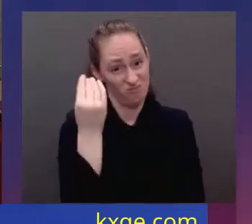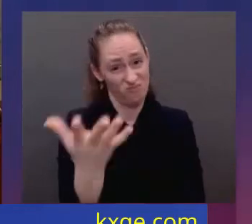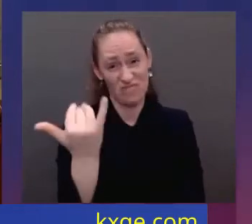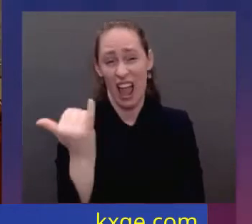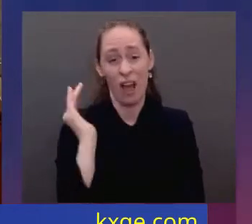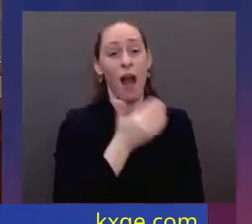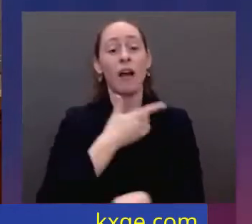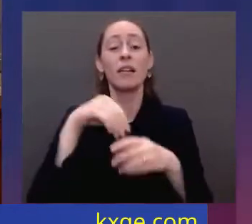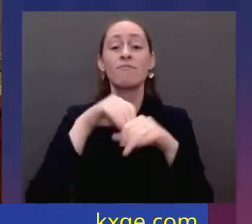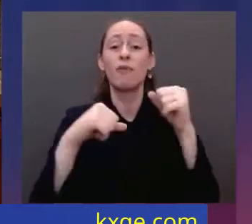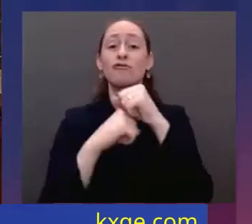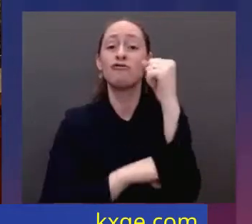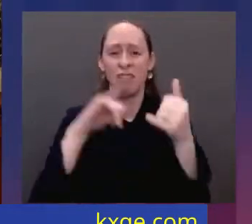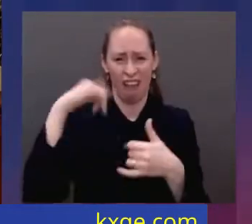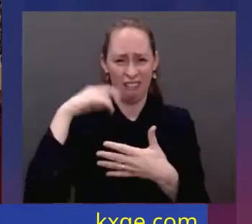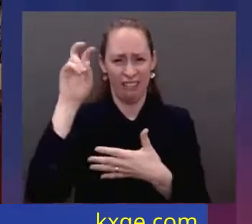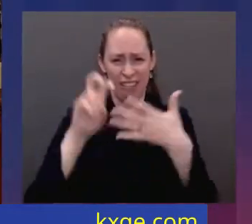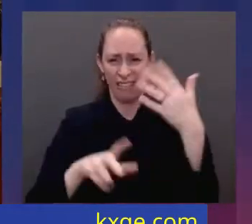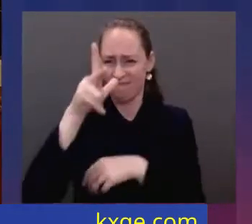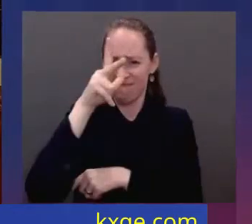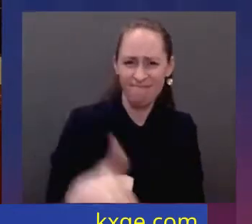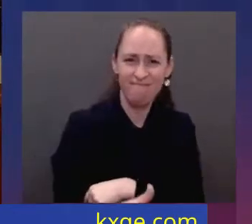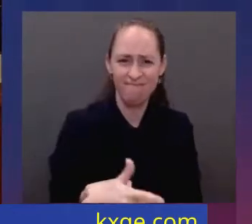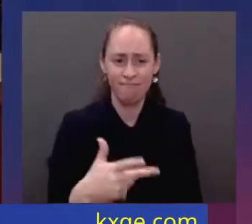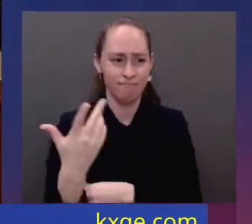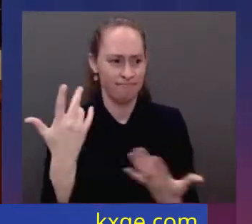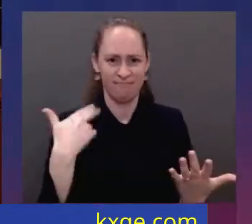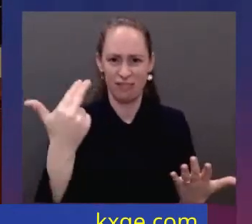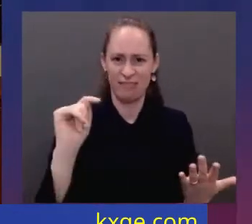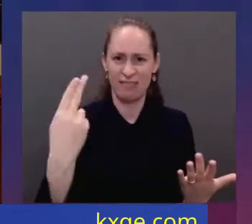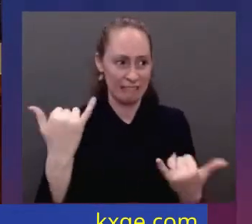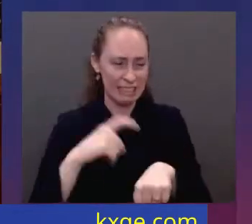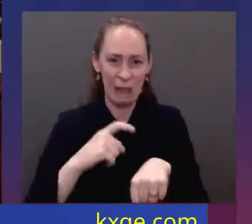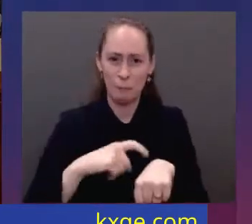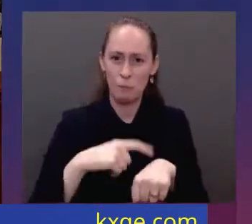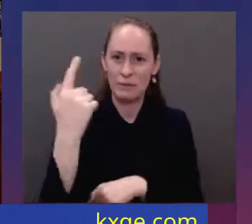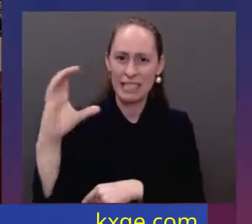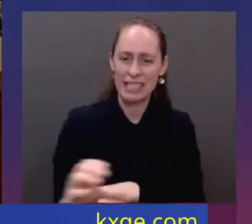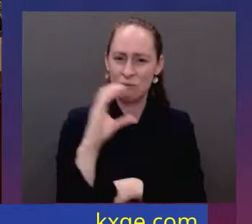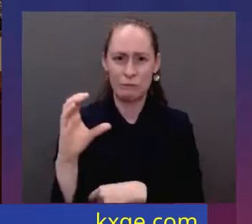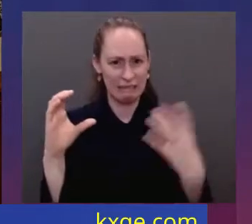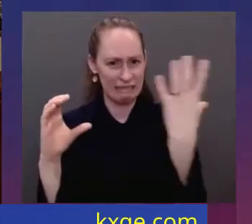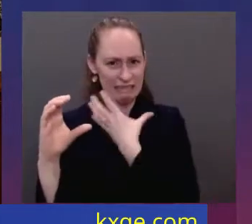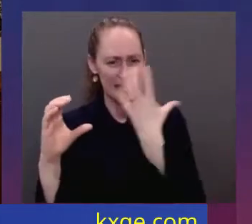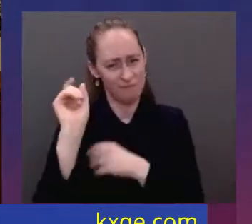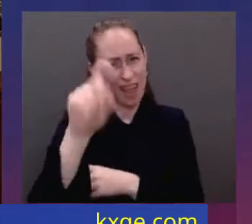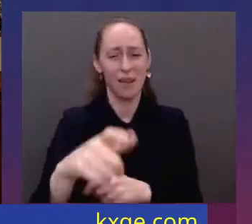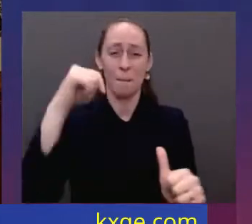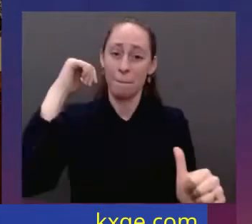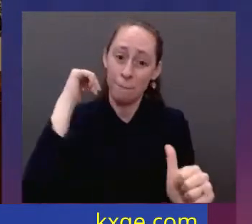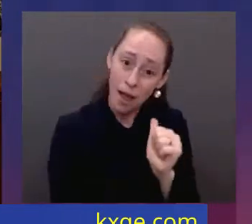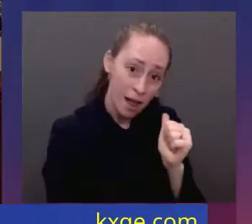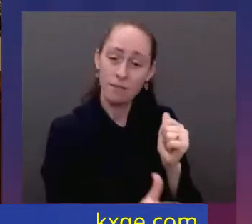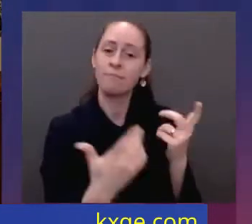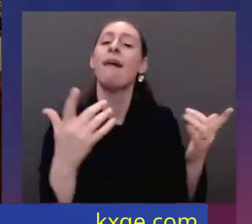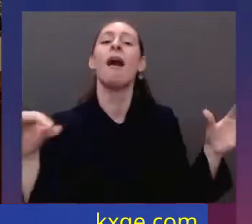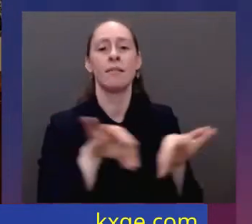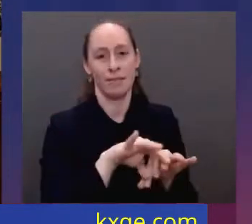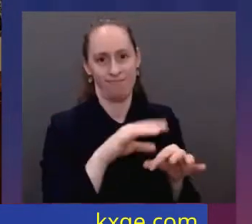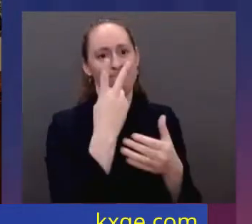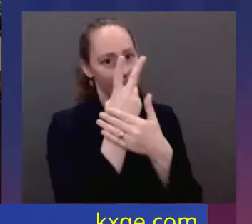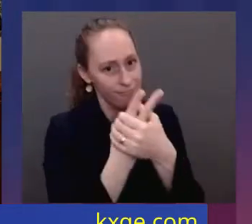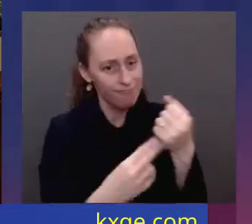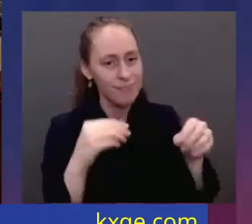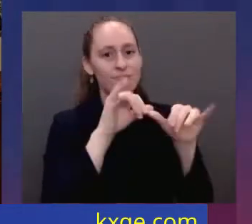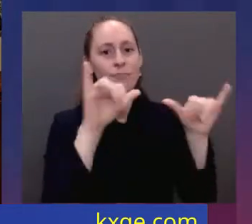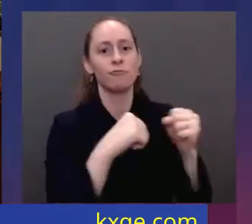if we don't fix it. That's why it was so important to pass the bipartisan infrastructure law. And I thank my Republican friends to join, to invest